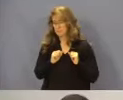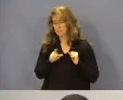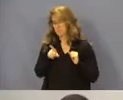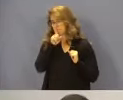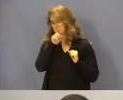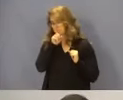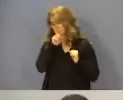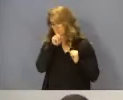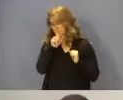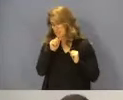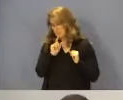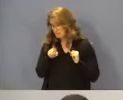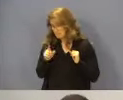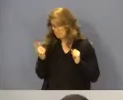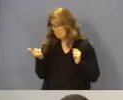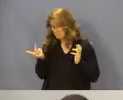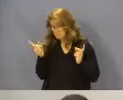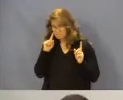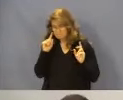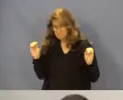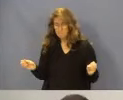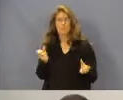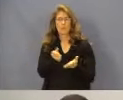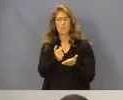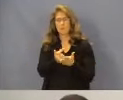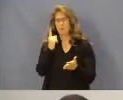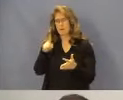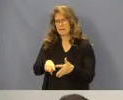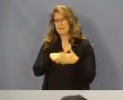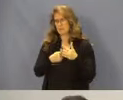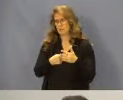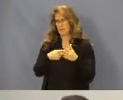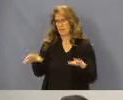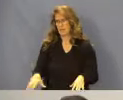Abstaining? Hearing none, it is approved for initial adoption.